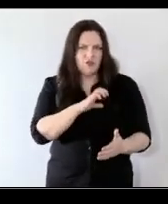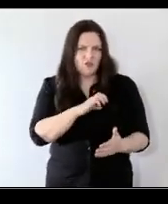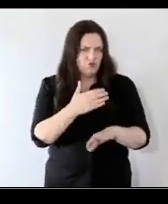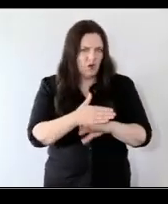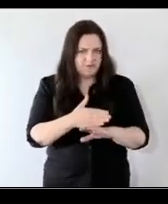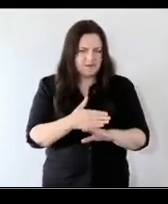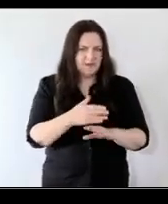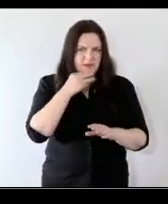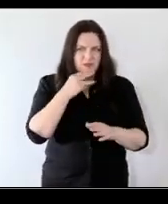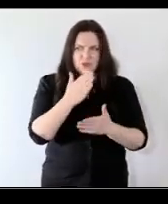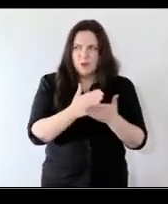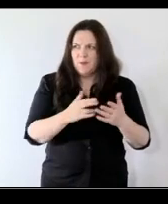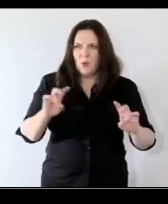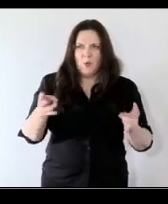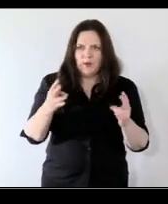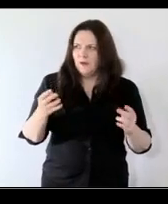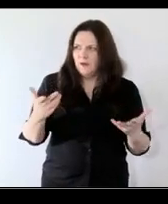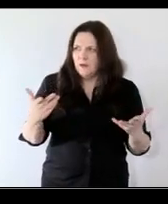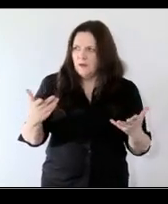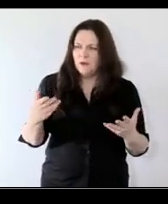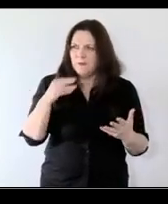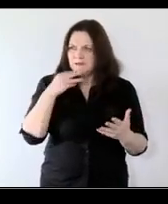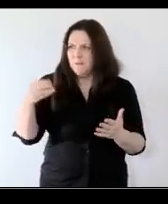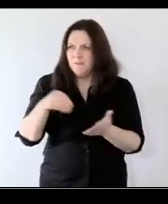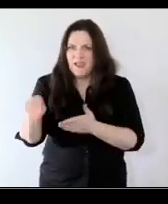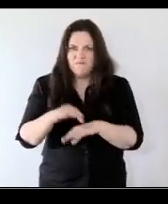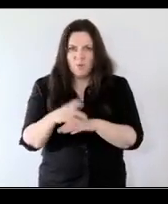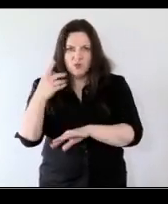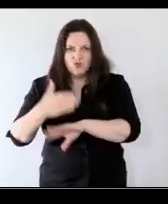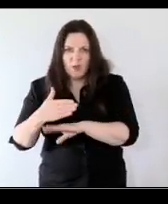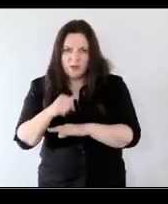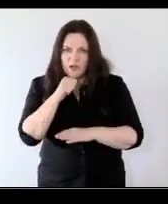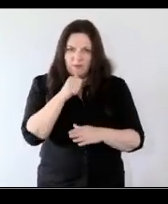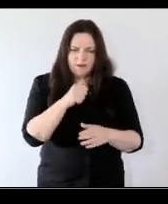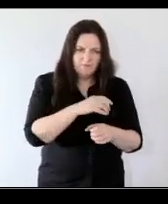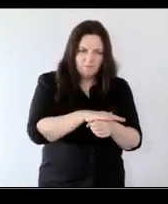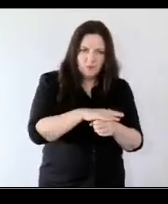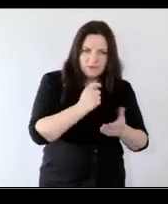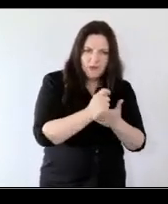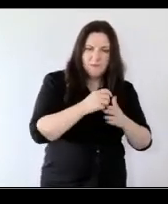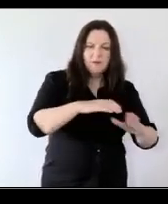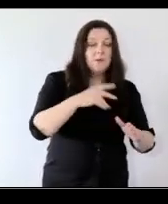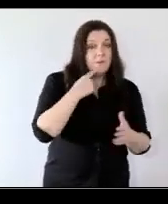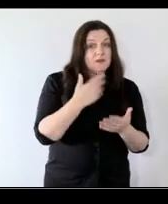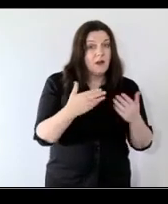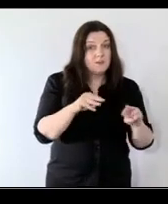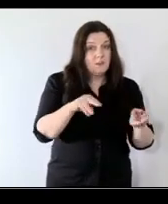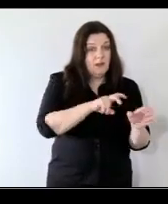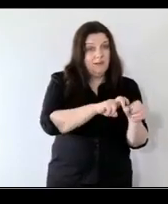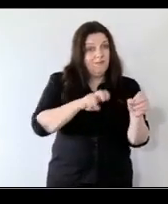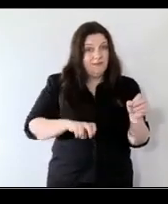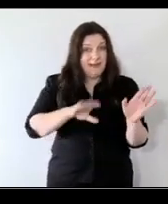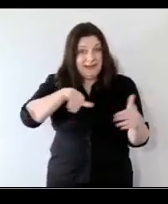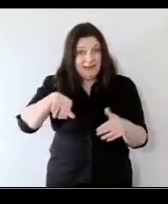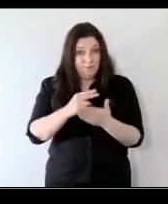but but what isn't talked about so much is all the young people who are leaving school and leaving university and other forms